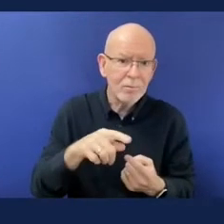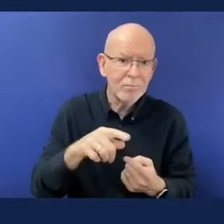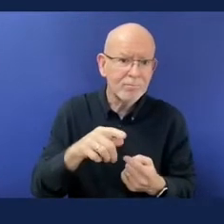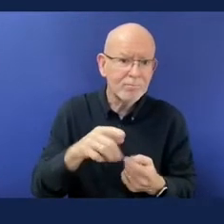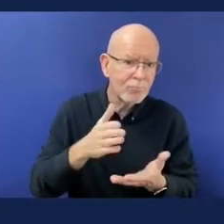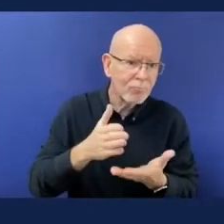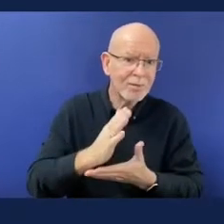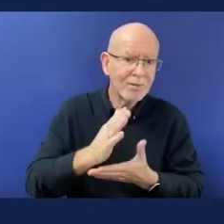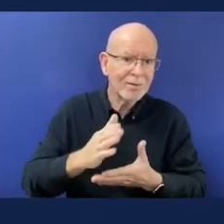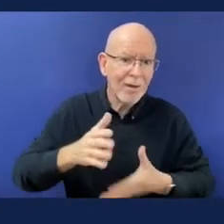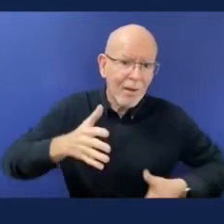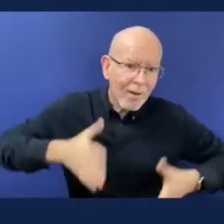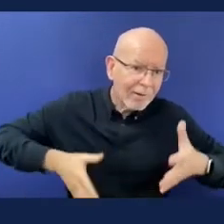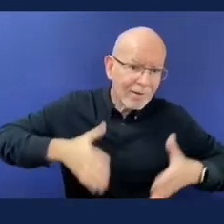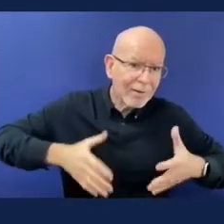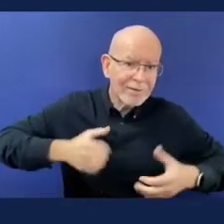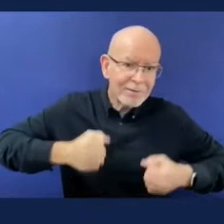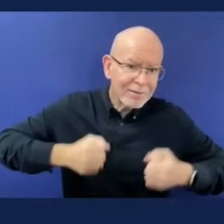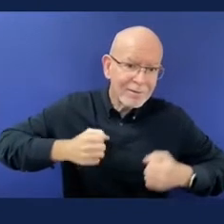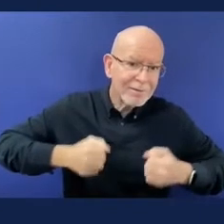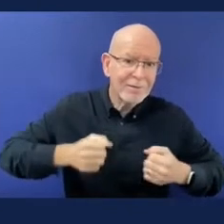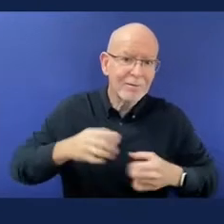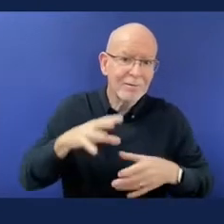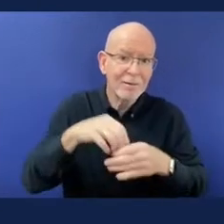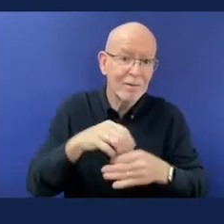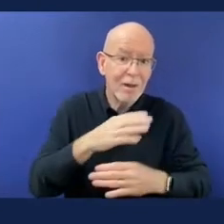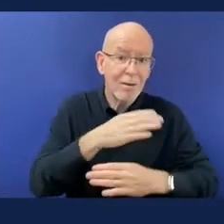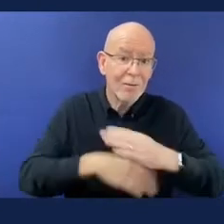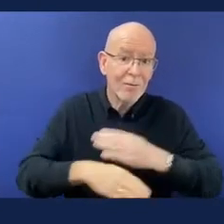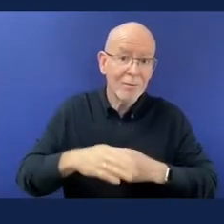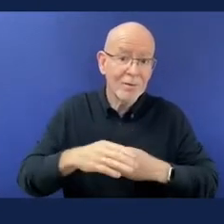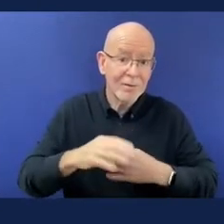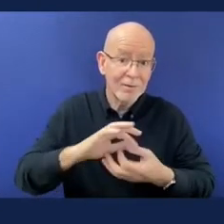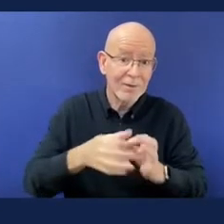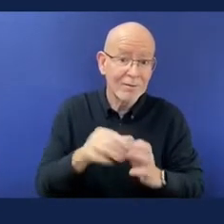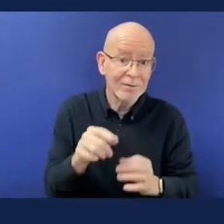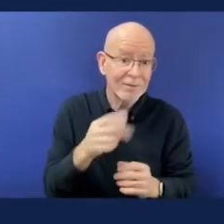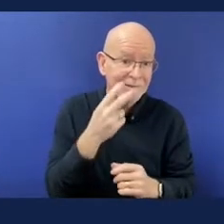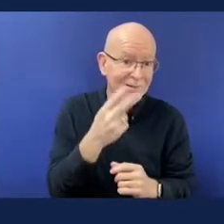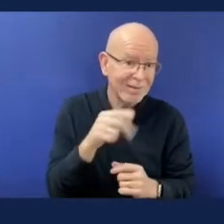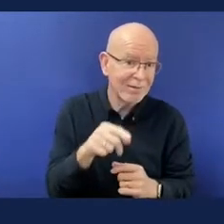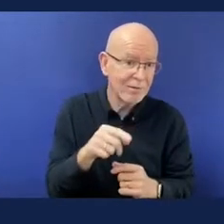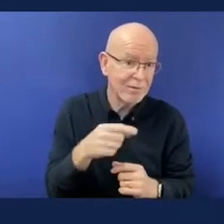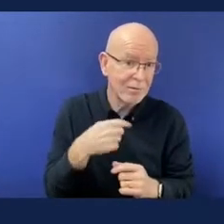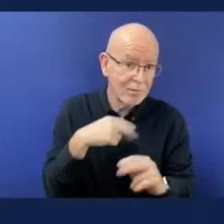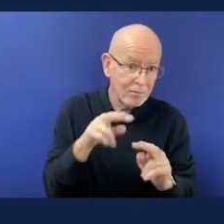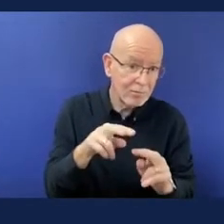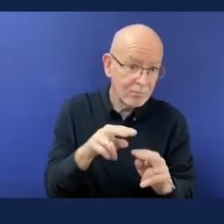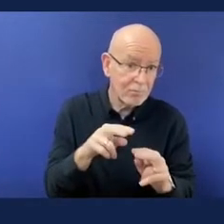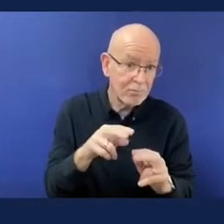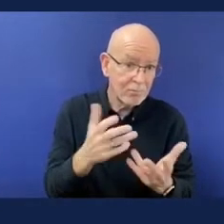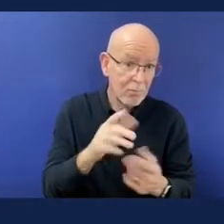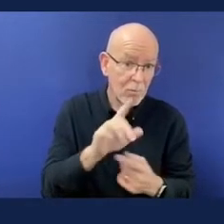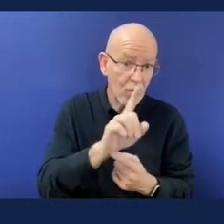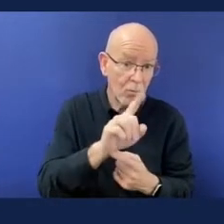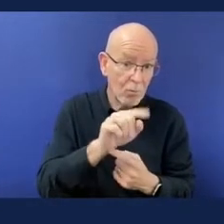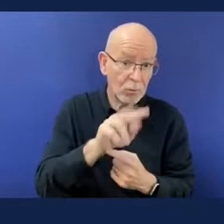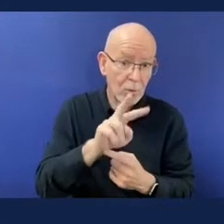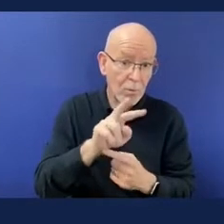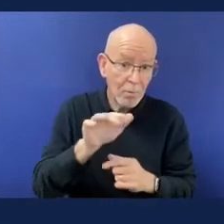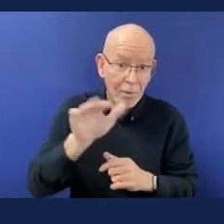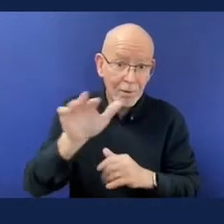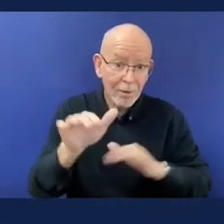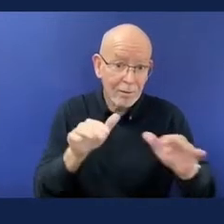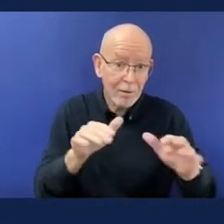behind a movement for change. Now We The 15 is a movement that campaigns for change and